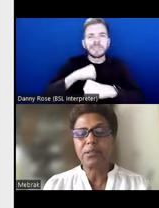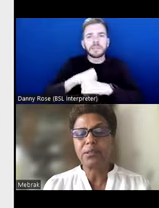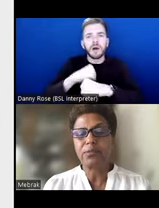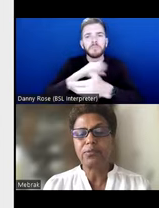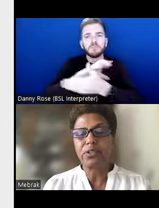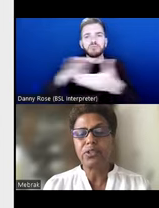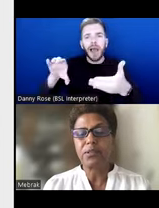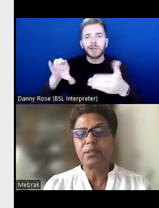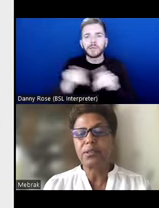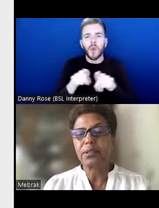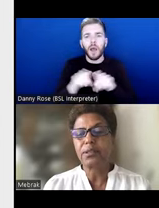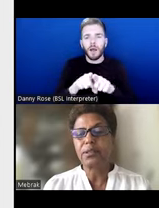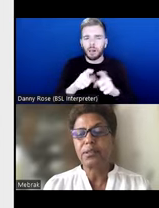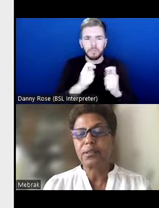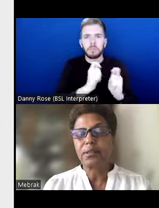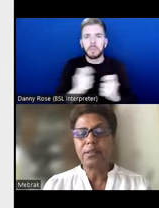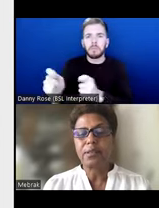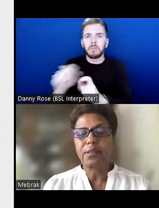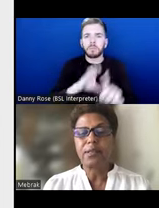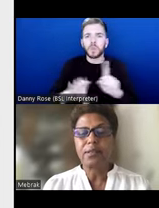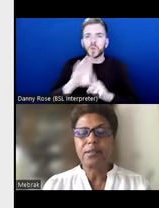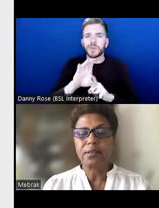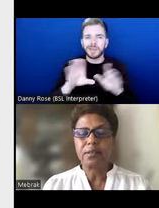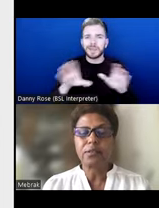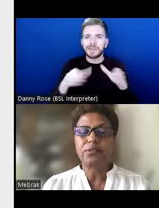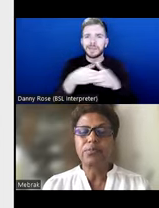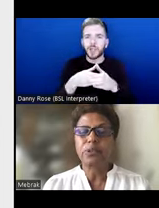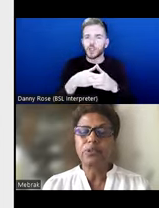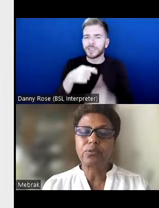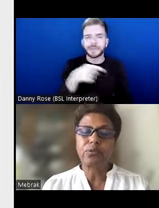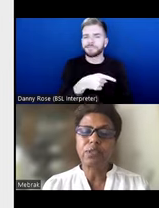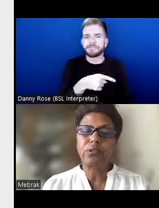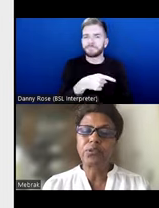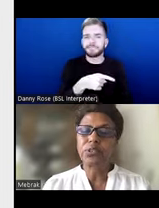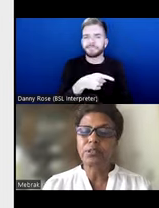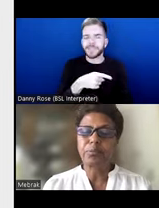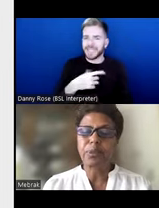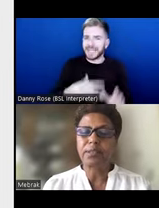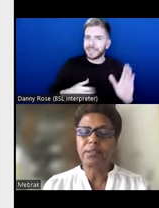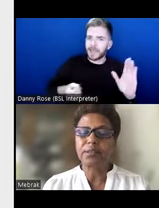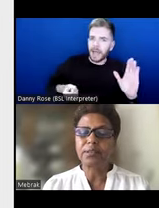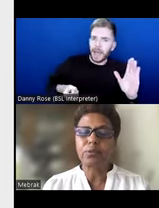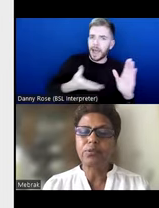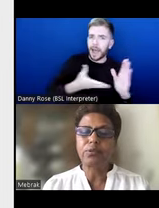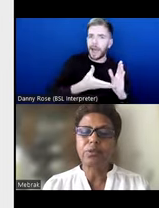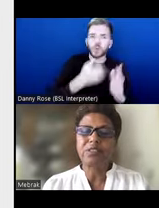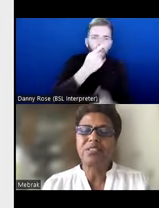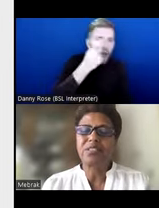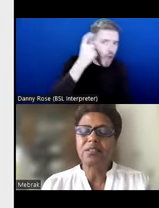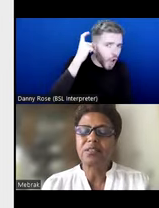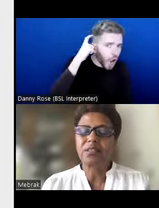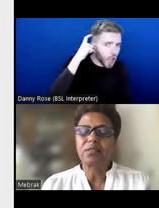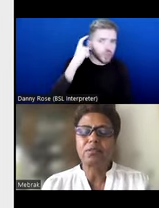of communities of nations and race that attributed to unconscious bias and also